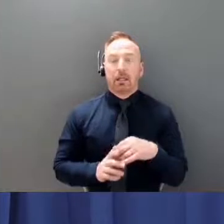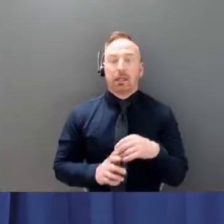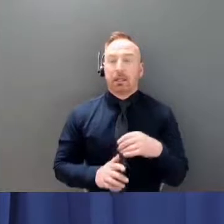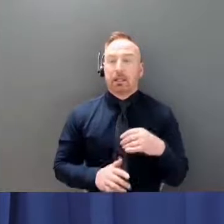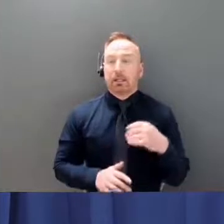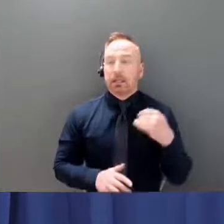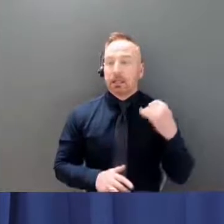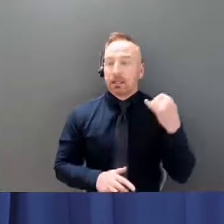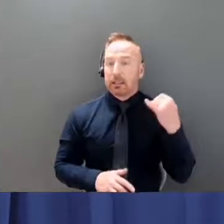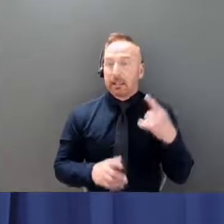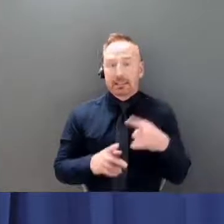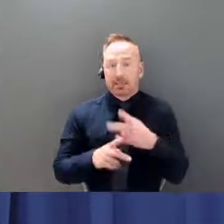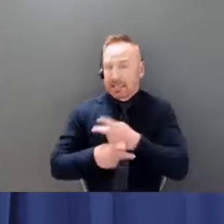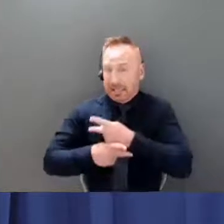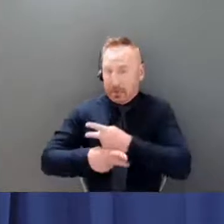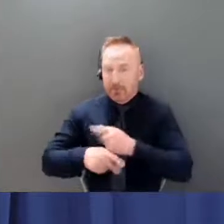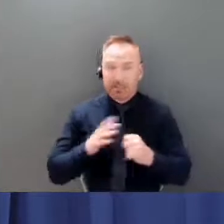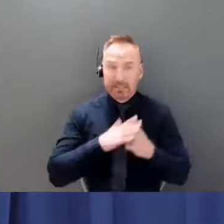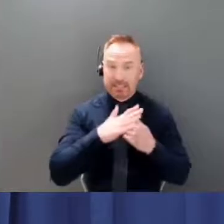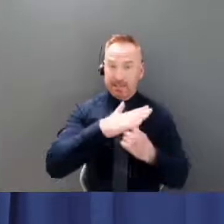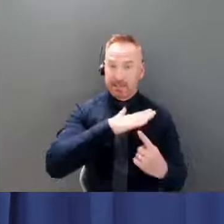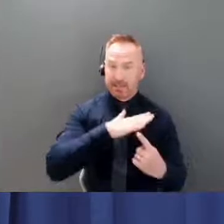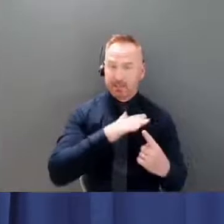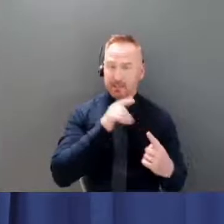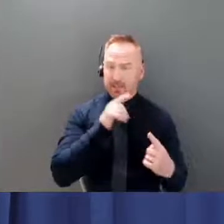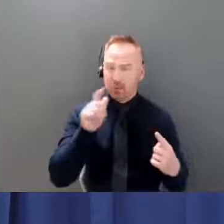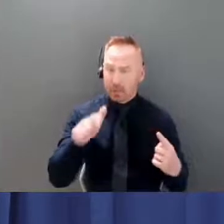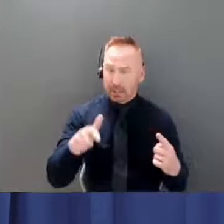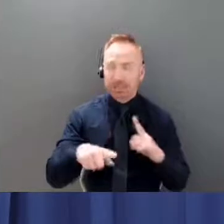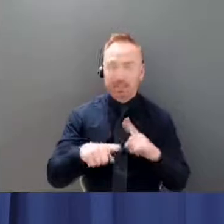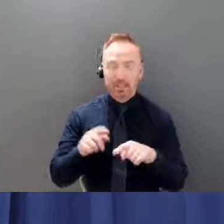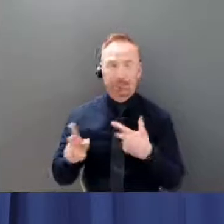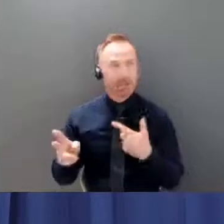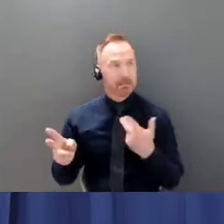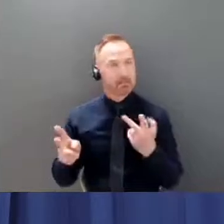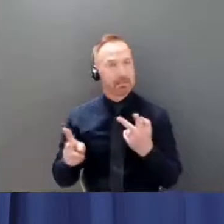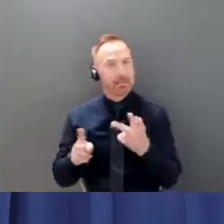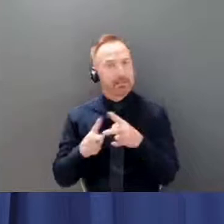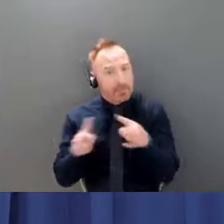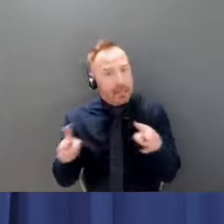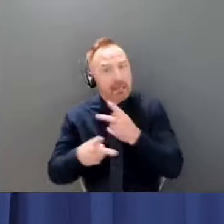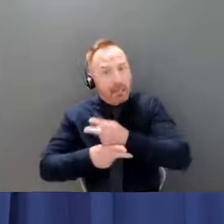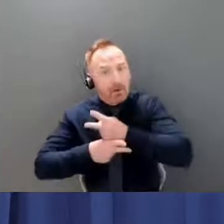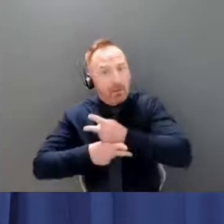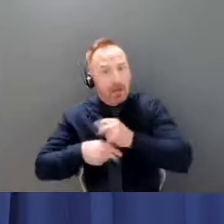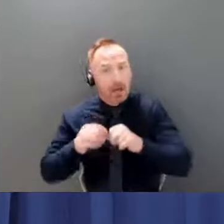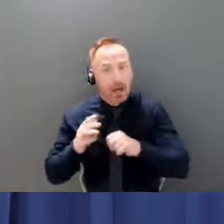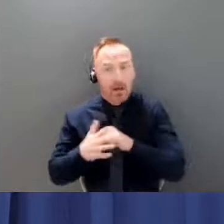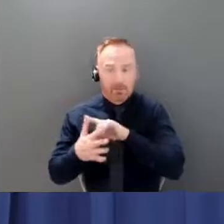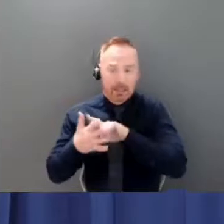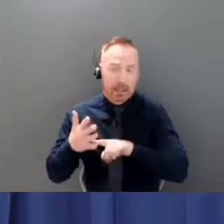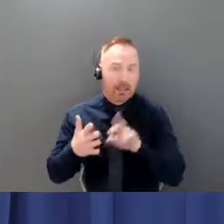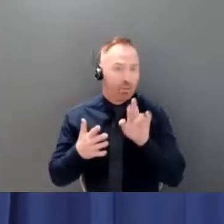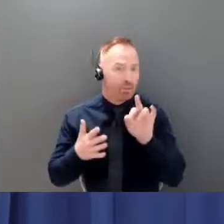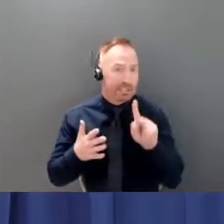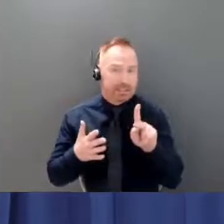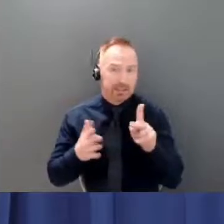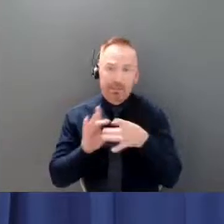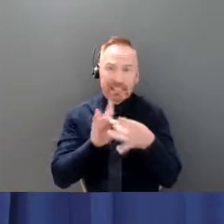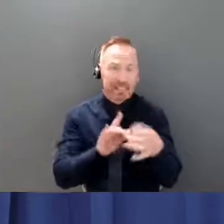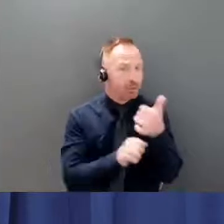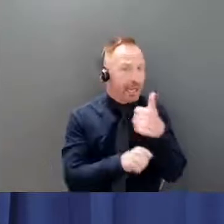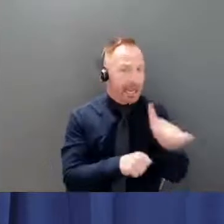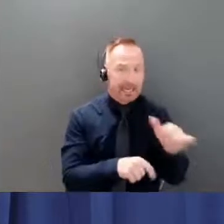It's just being careful and being very careful of what the risks are associated with any situation and to take the